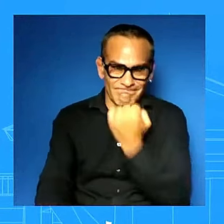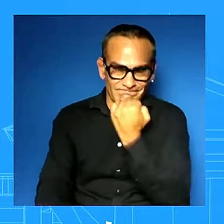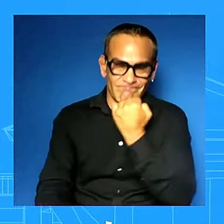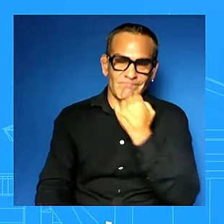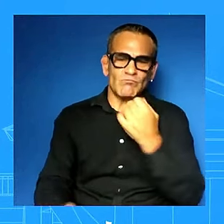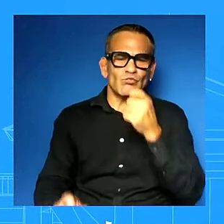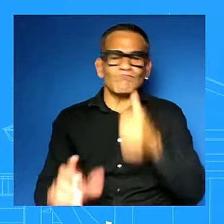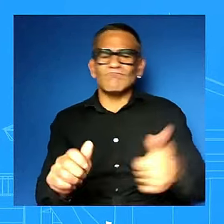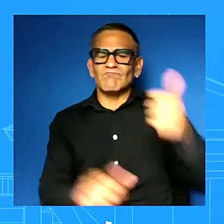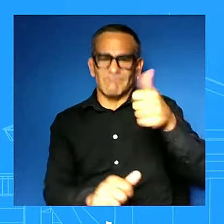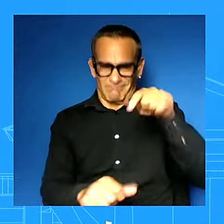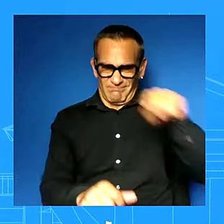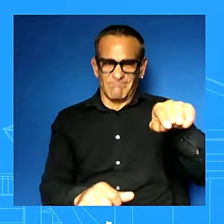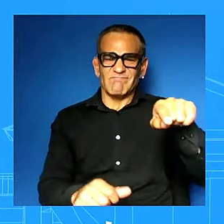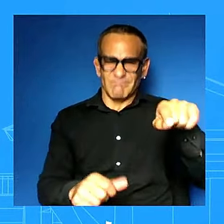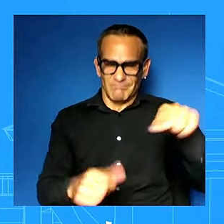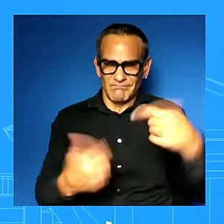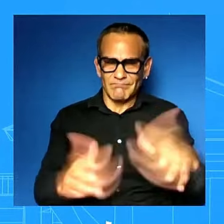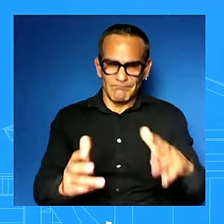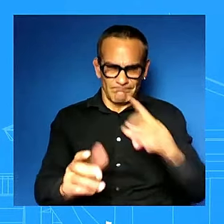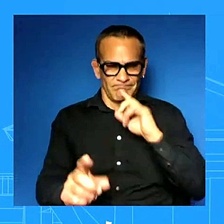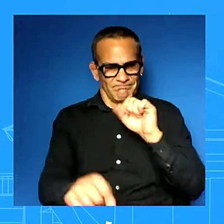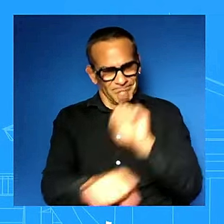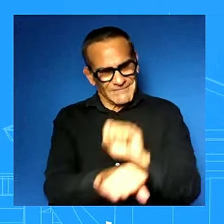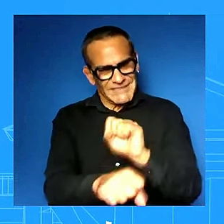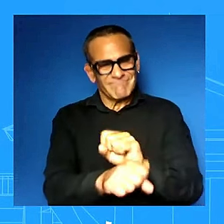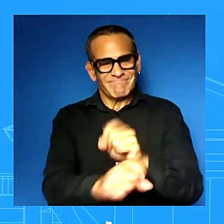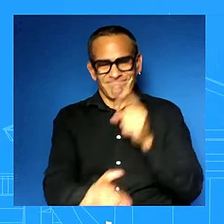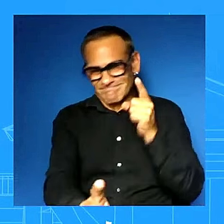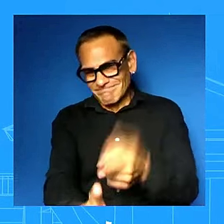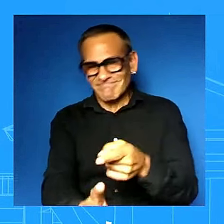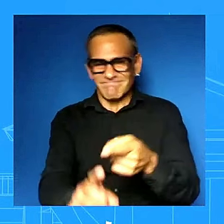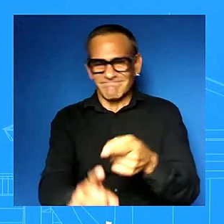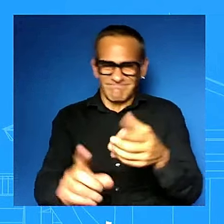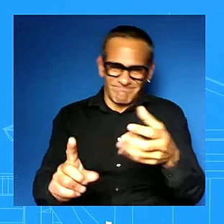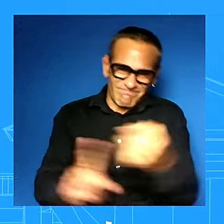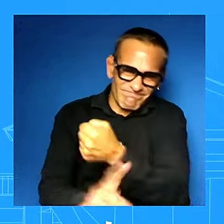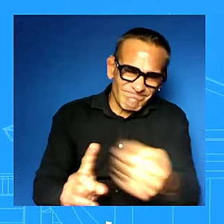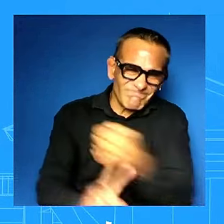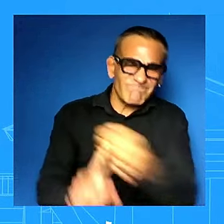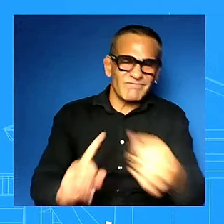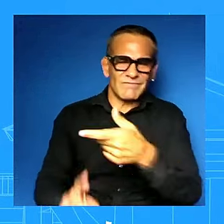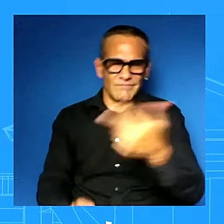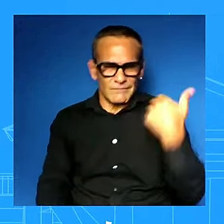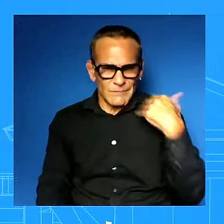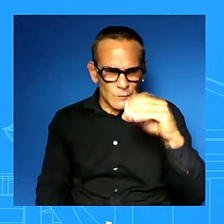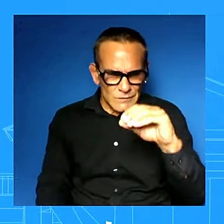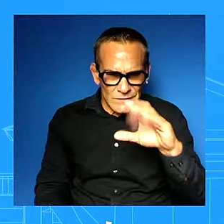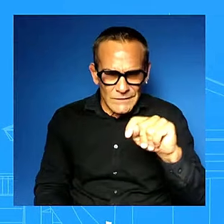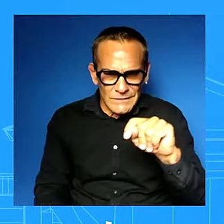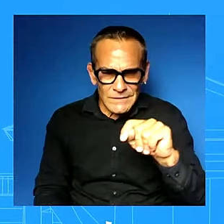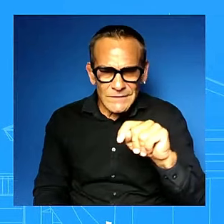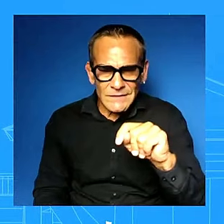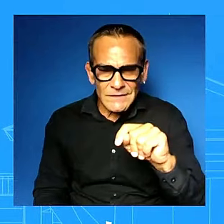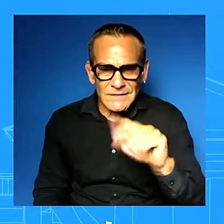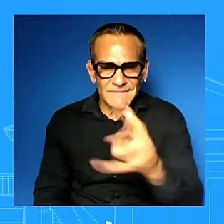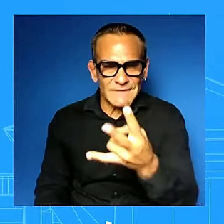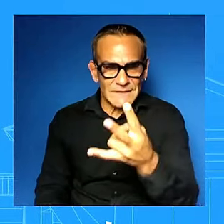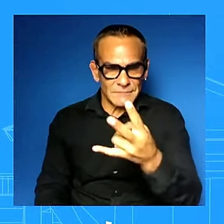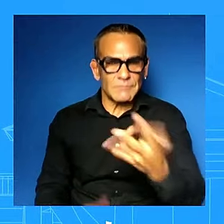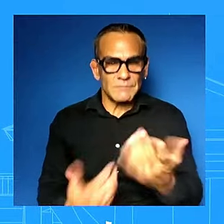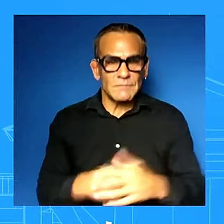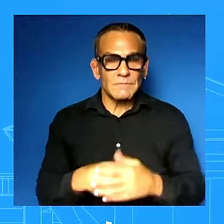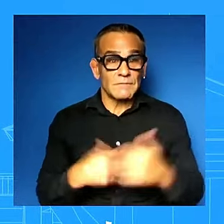attacks that we saw on october 7th and so we've been clear that you know israel has a right and responsibility to go after hamas